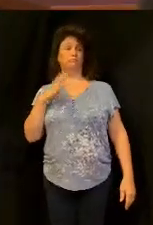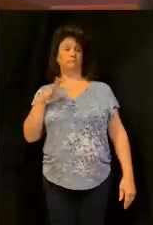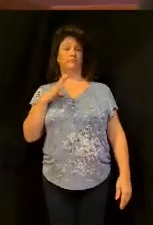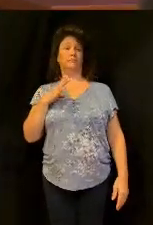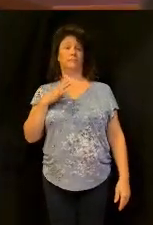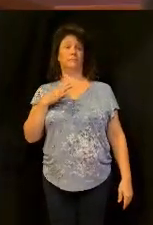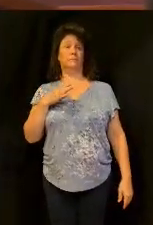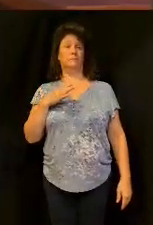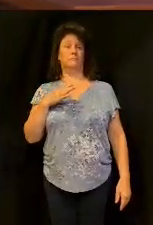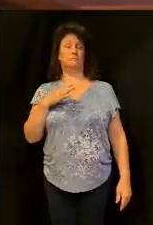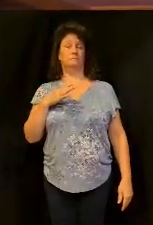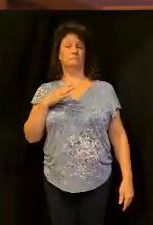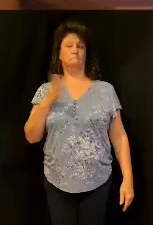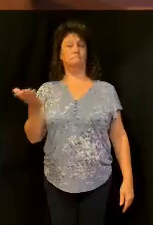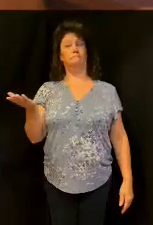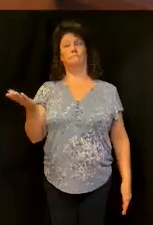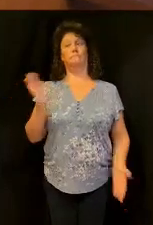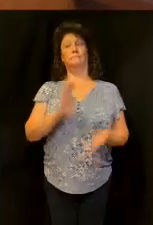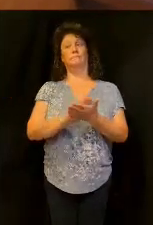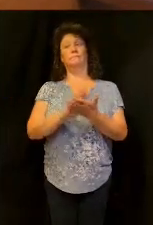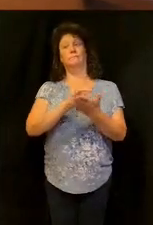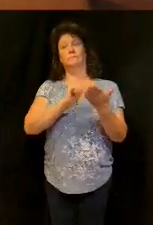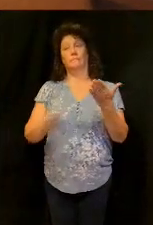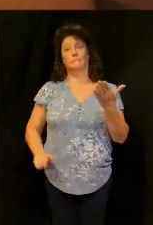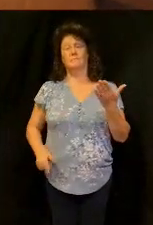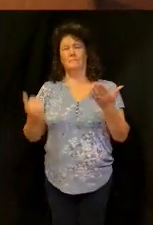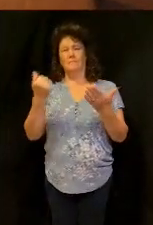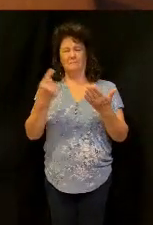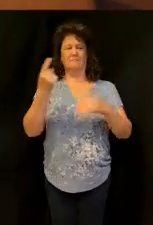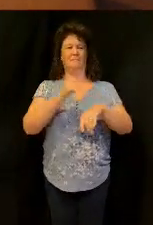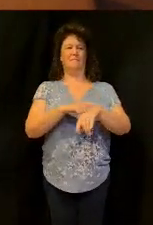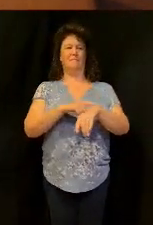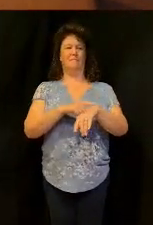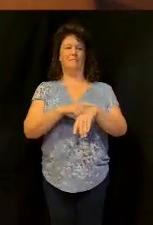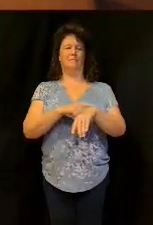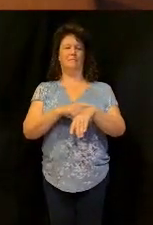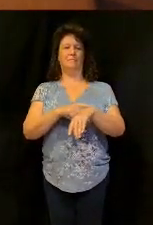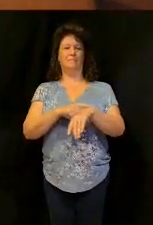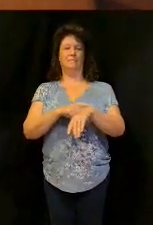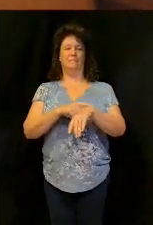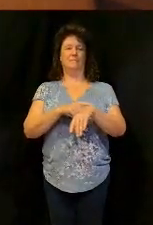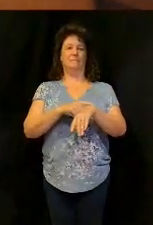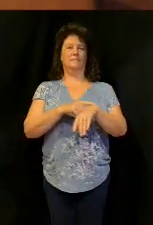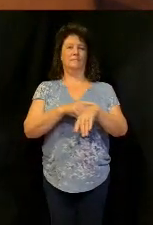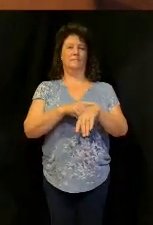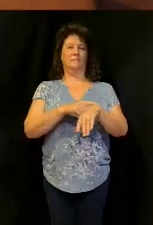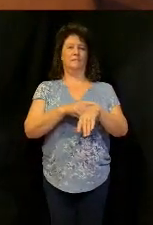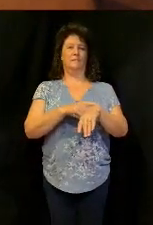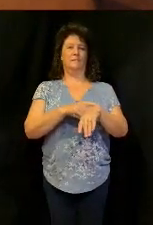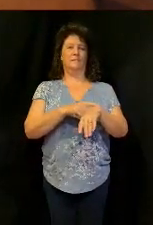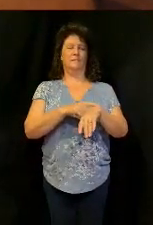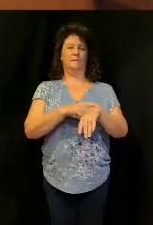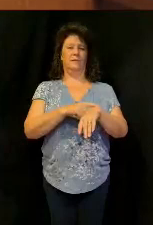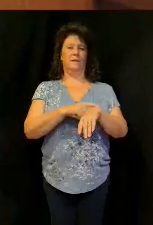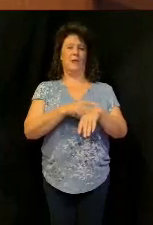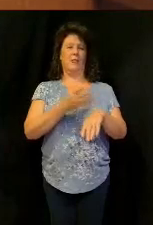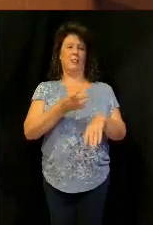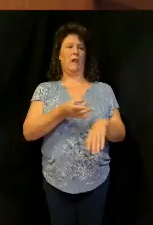Well, praise the Lord. Anytime, and this is why I'm telling you this, anytime you lose sensitivity,